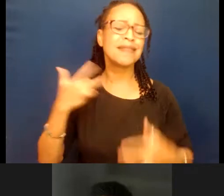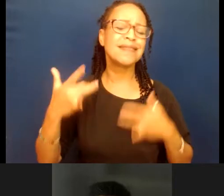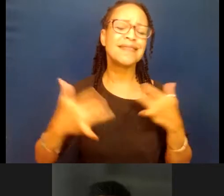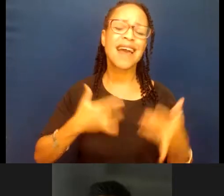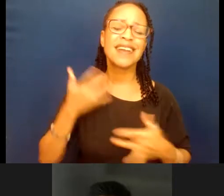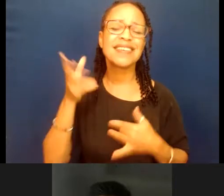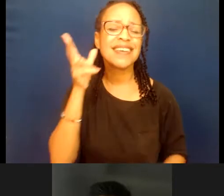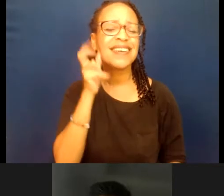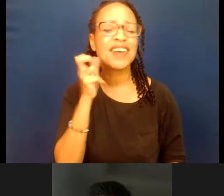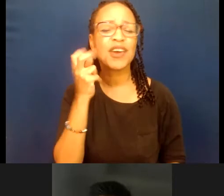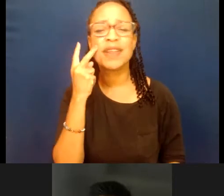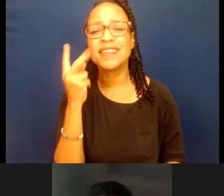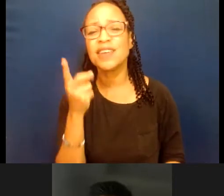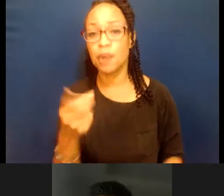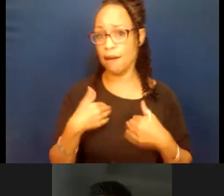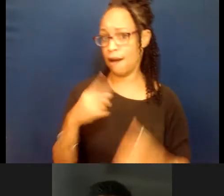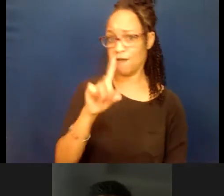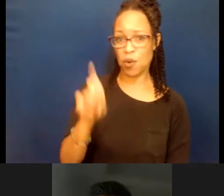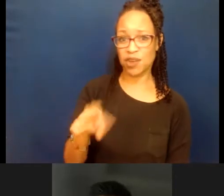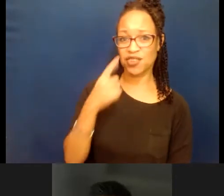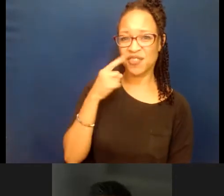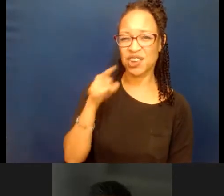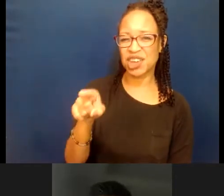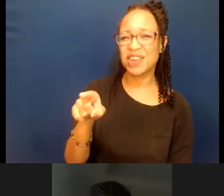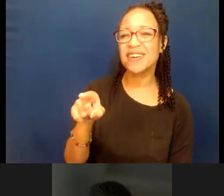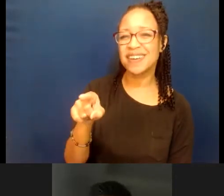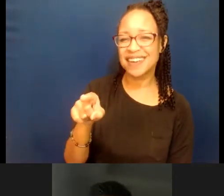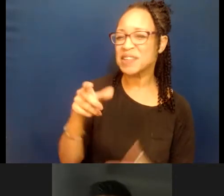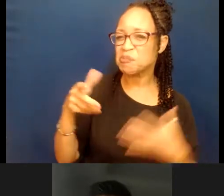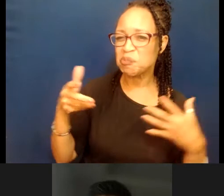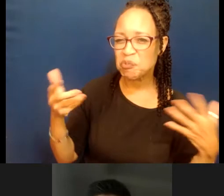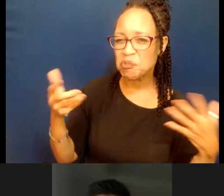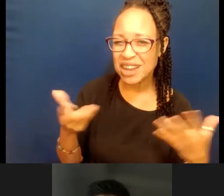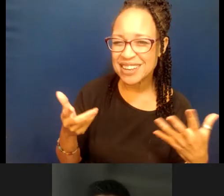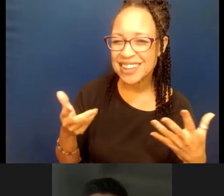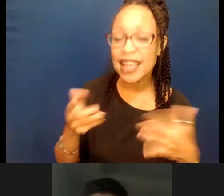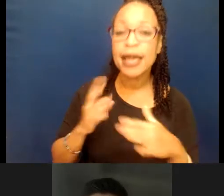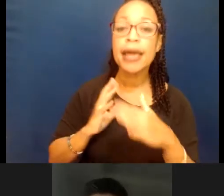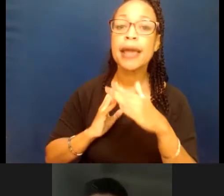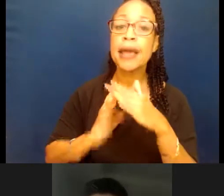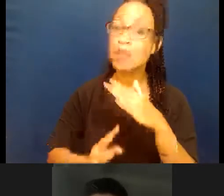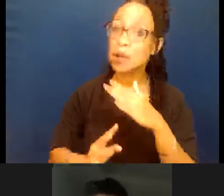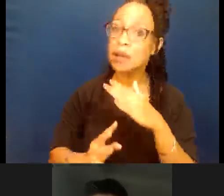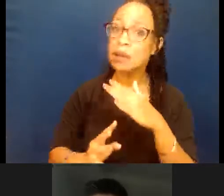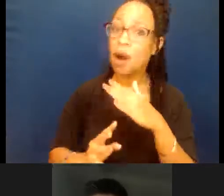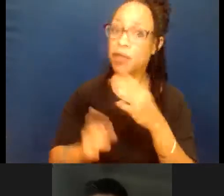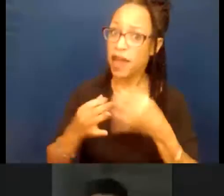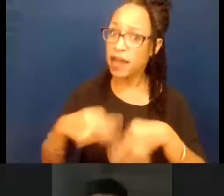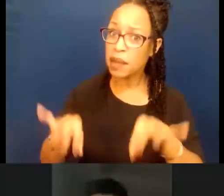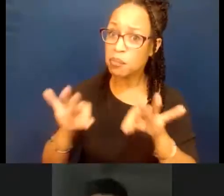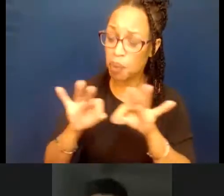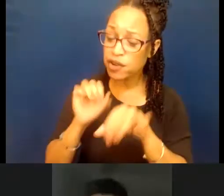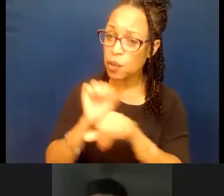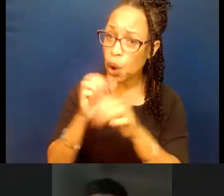David. I have a question for you, and that is, our immigrants are essential workers, and they risk their